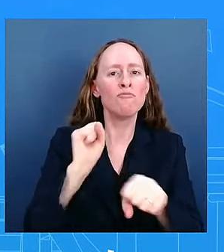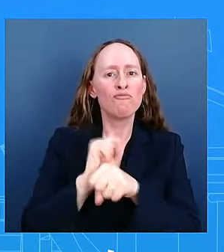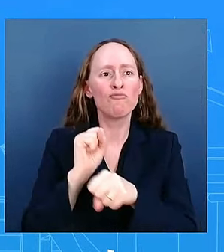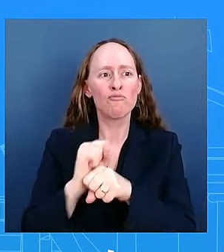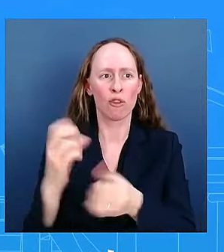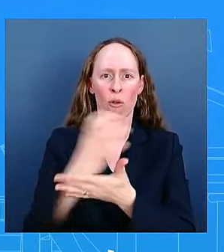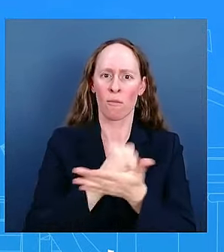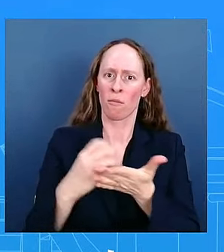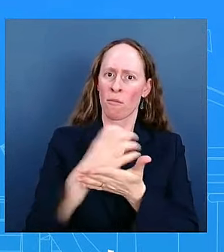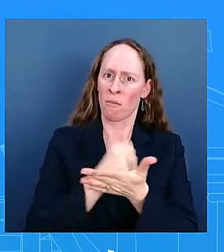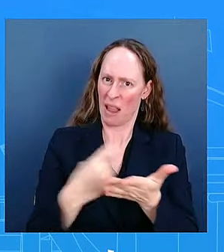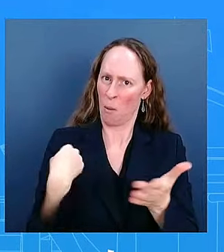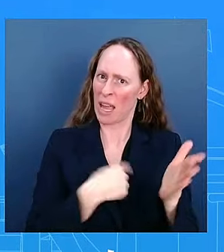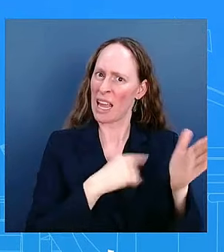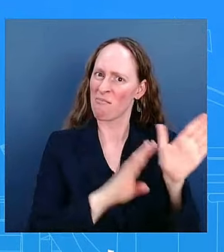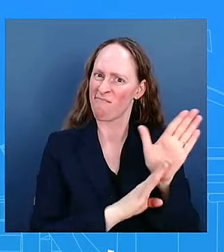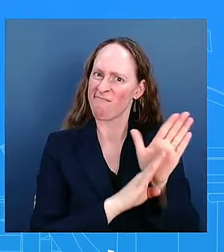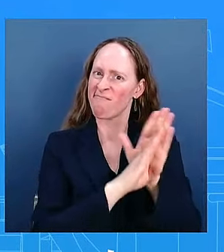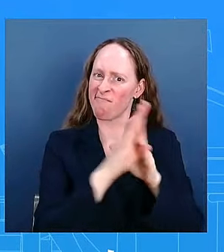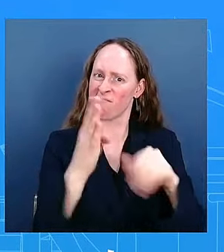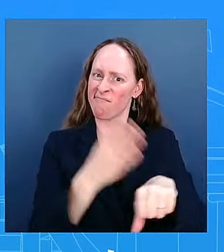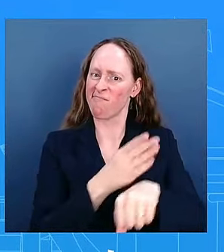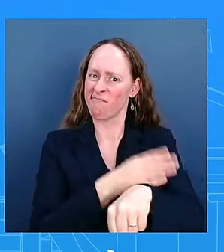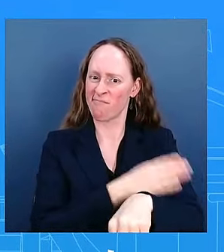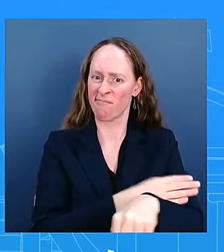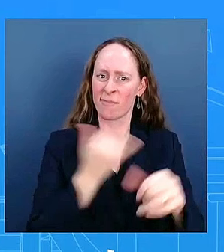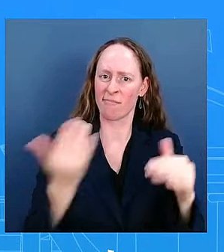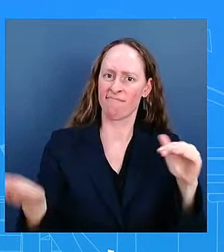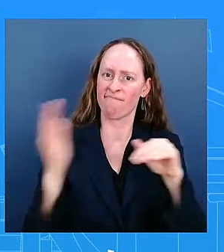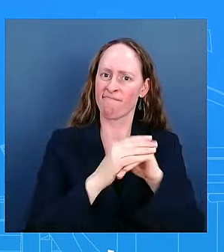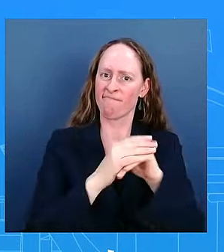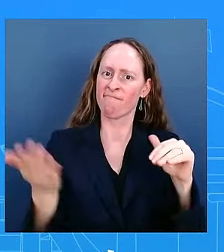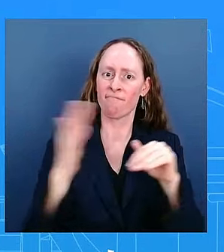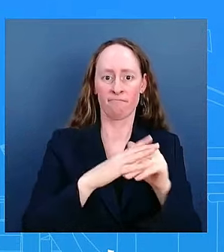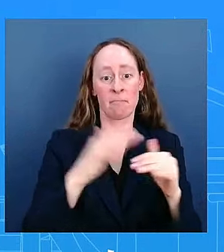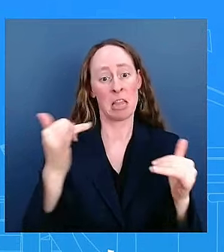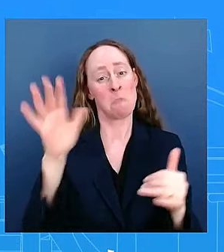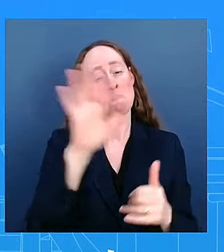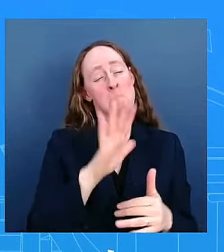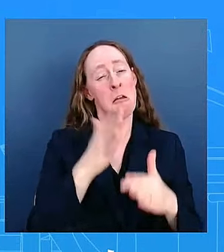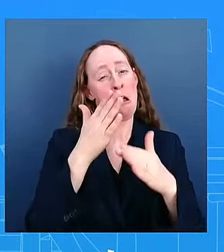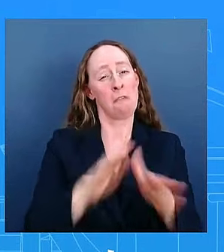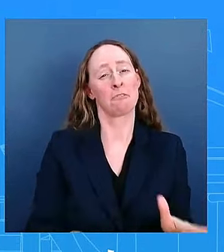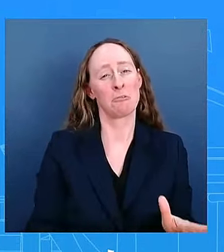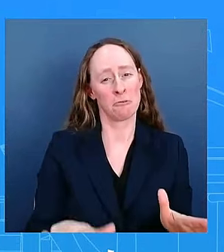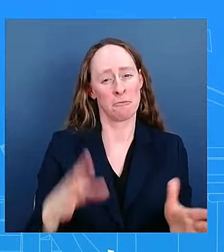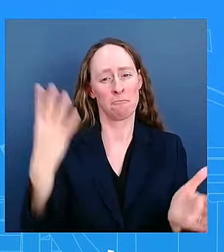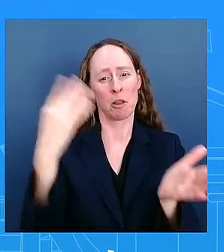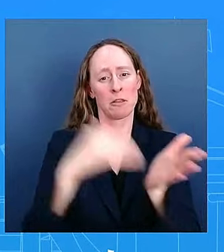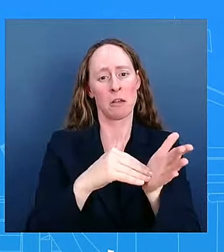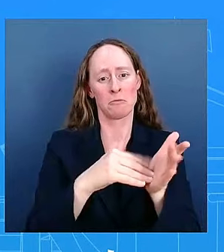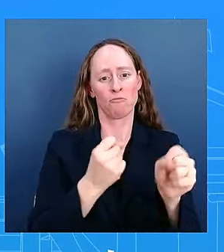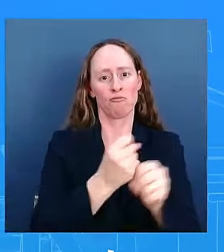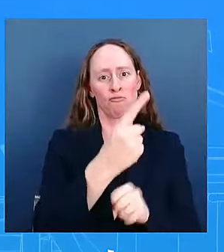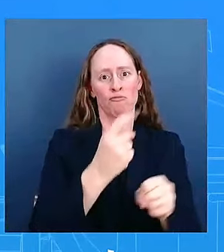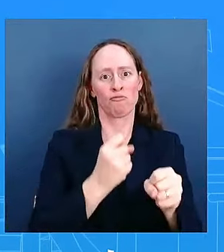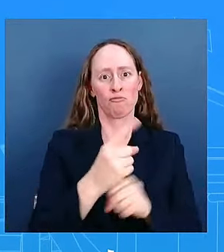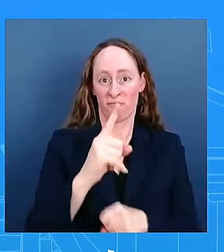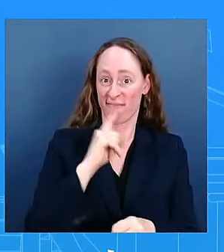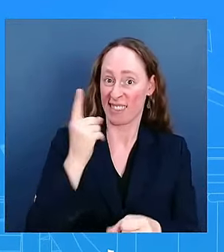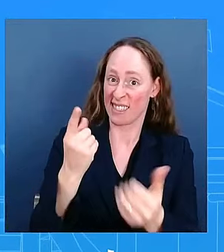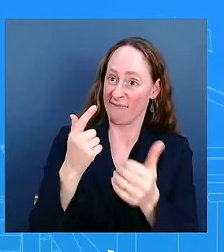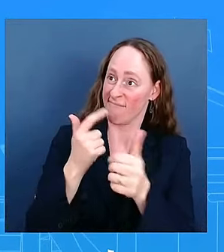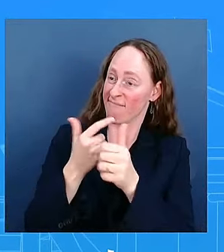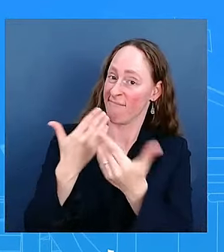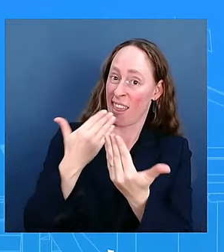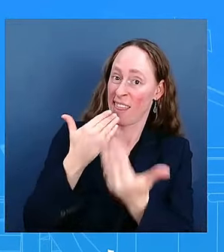incomes up almost four thousand dollars during this administration boosting workers buying power now